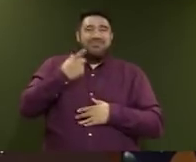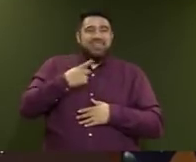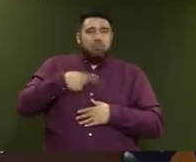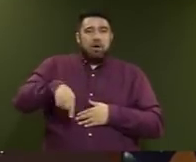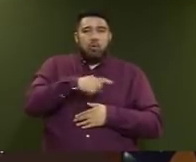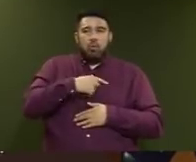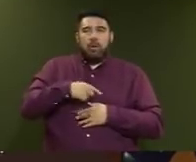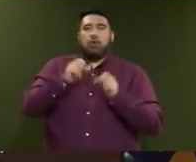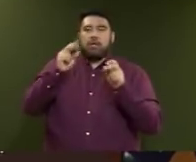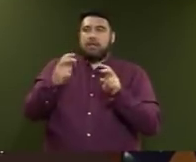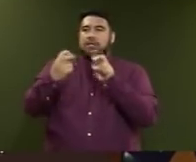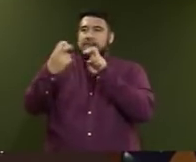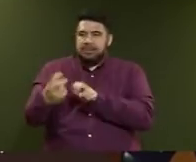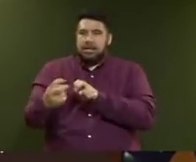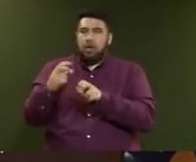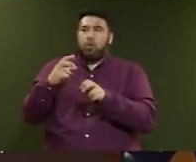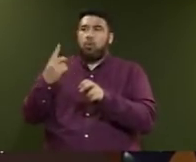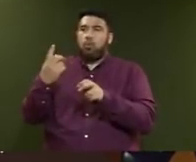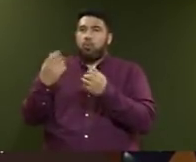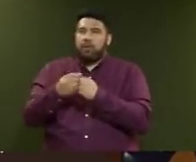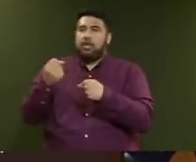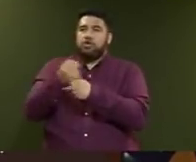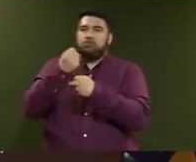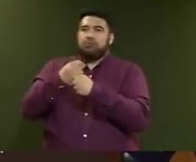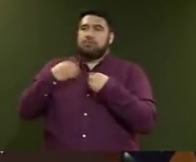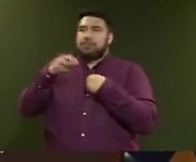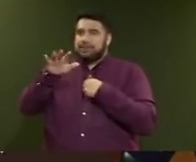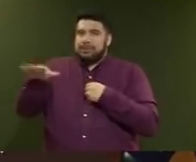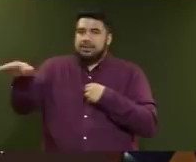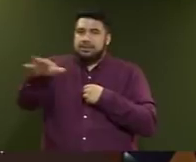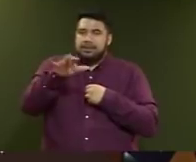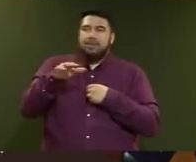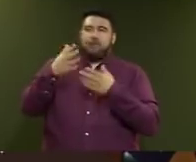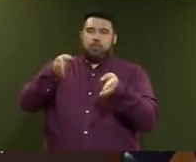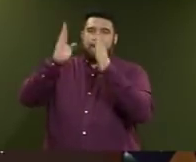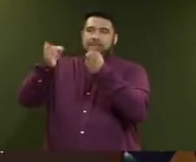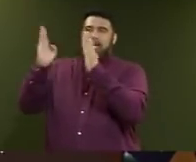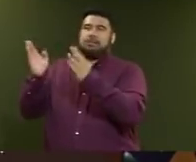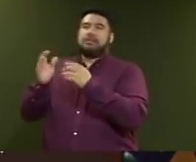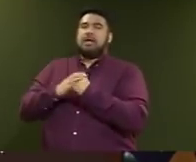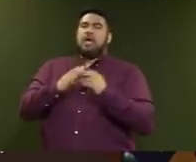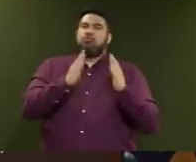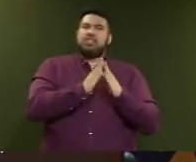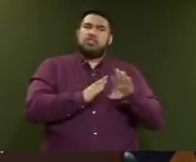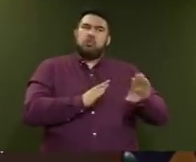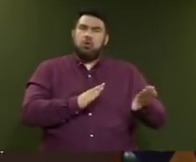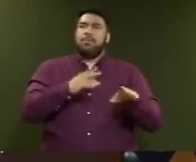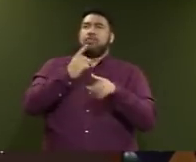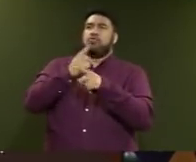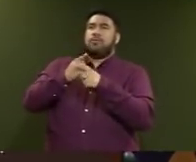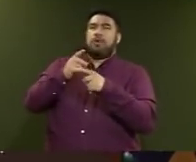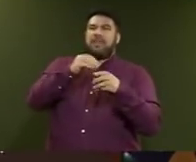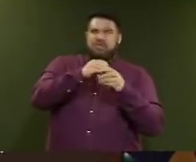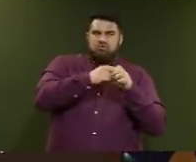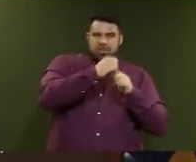with the construction, the vertical construction industry yesterday. I acknowledge that it's a very different case for the residential and those working in infrastructure